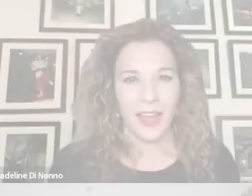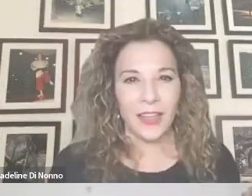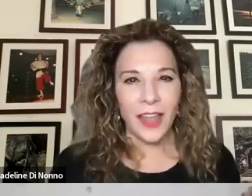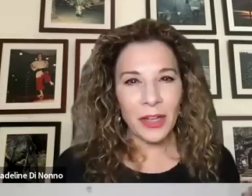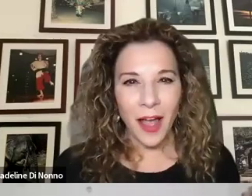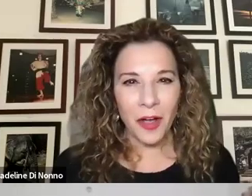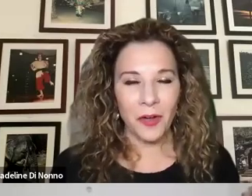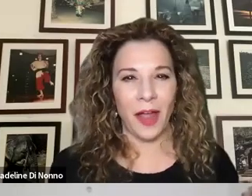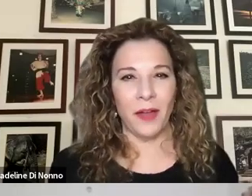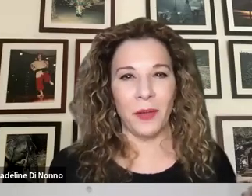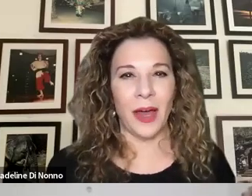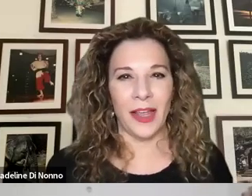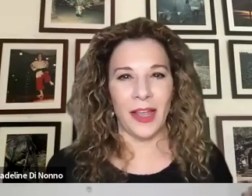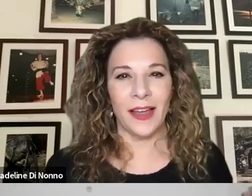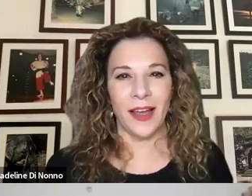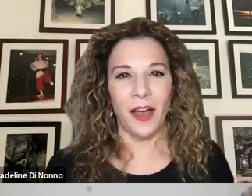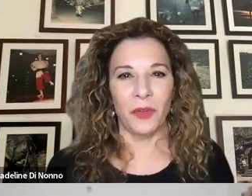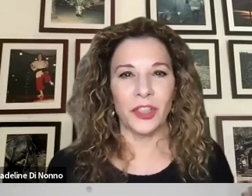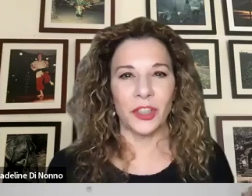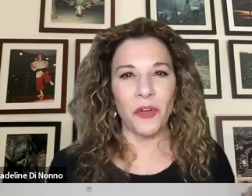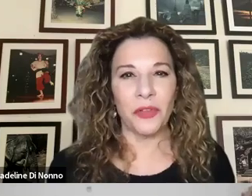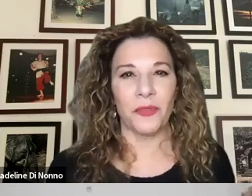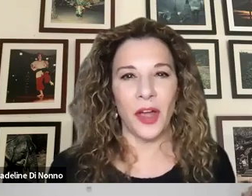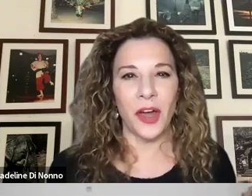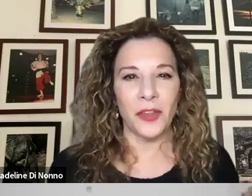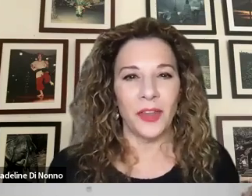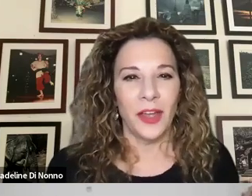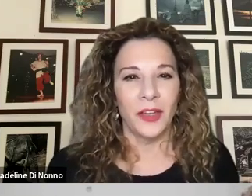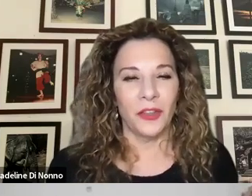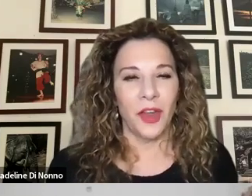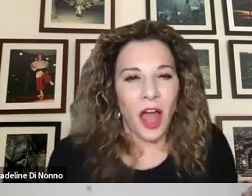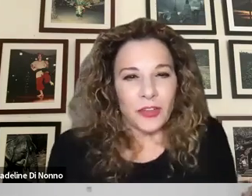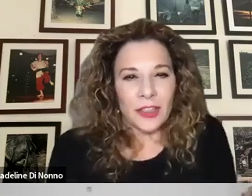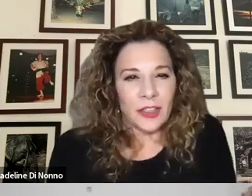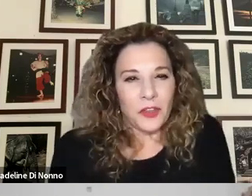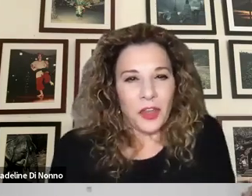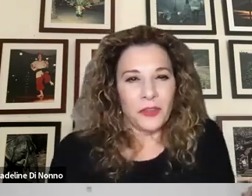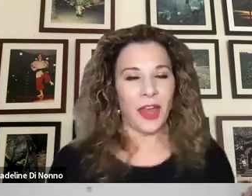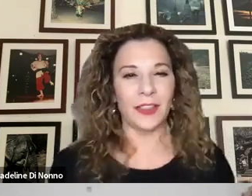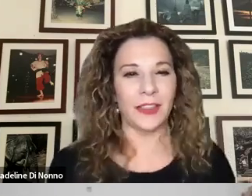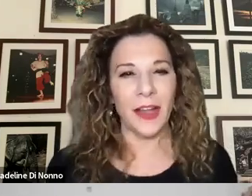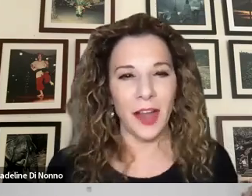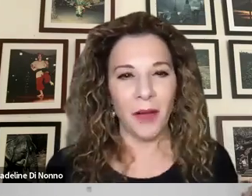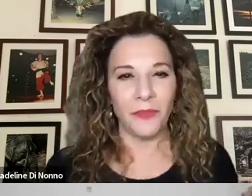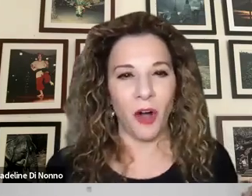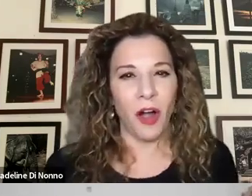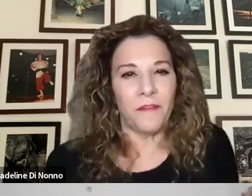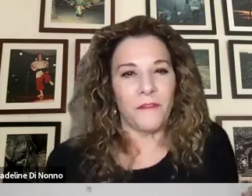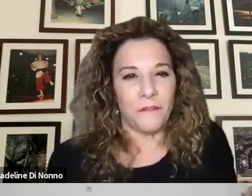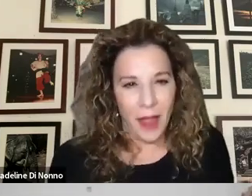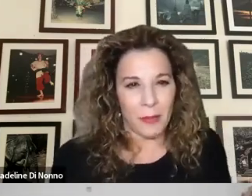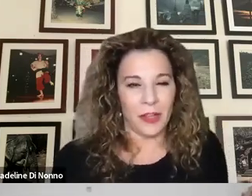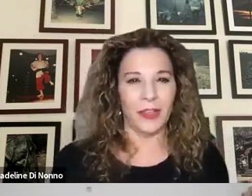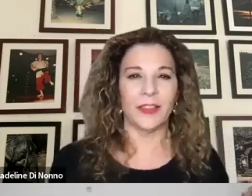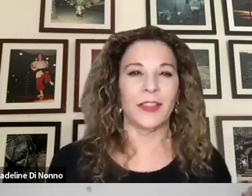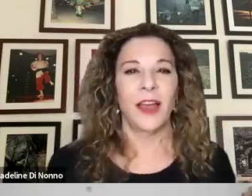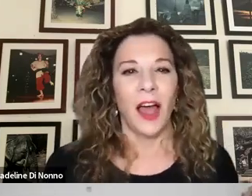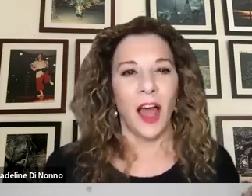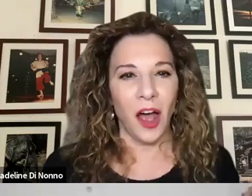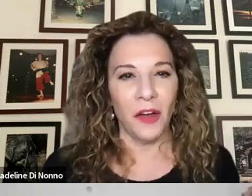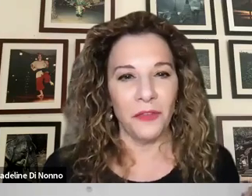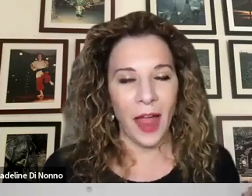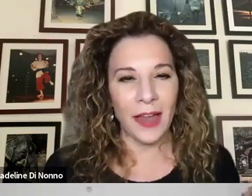Hello, hello, everybody. We're so thrilled to the hundreds of you that signed up for our fabulous